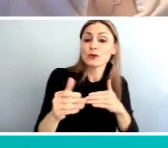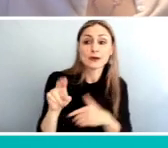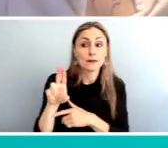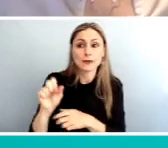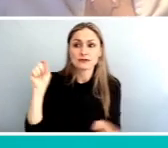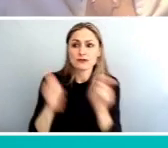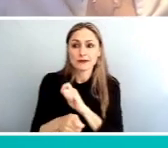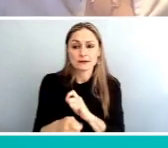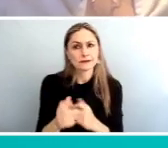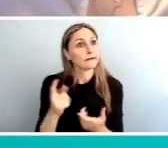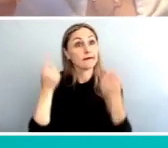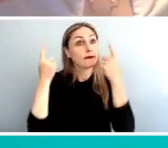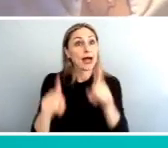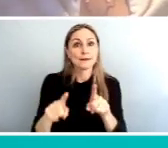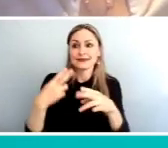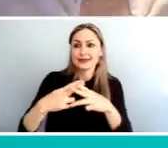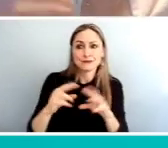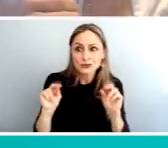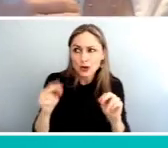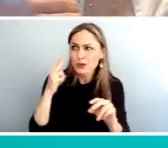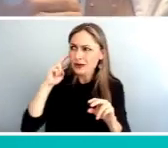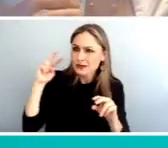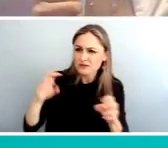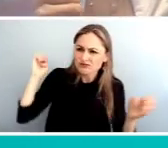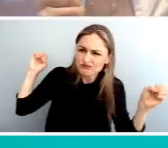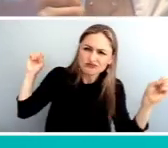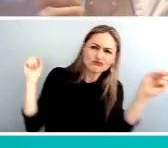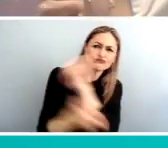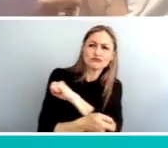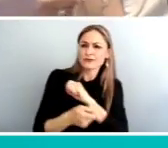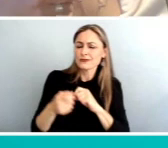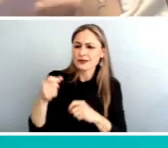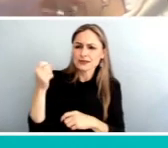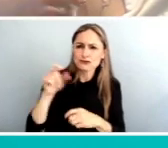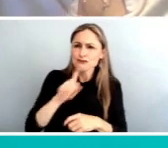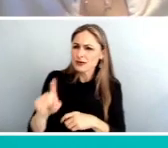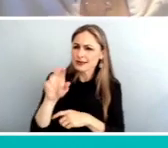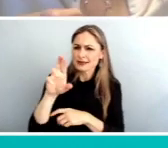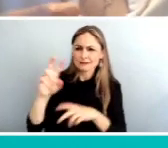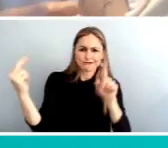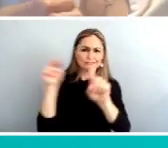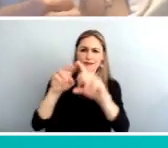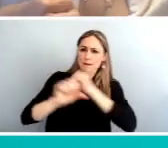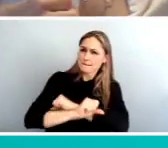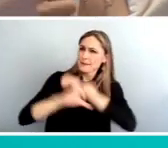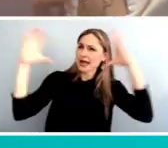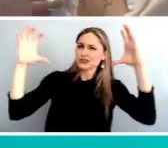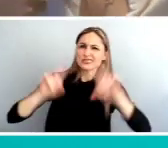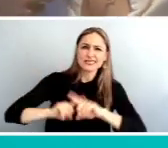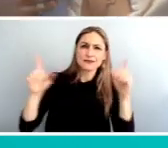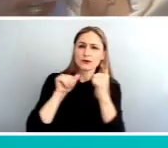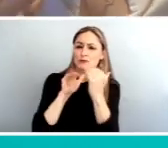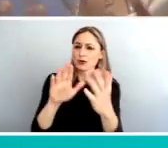We're really seeing this as a revolution, an opportunity for us to totally reimagine the way that the bus services are being delivered and provided in the region,